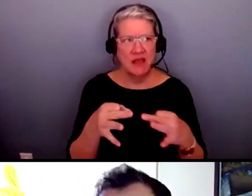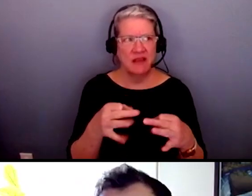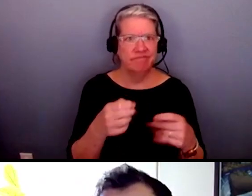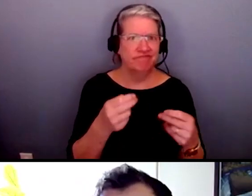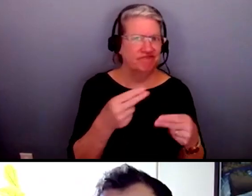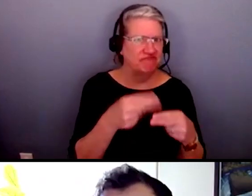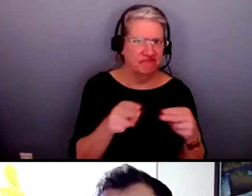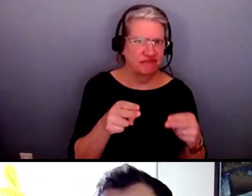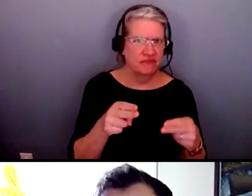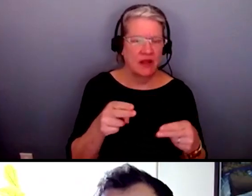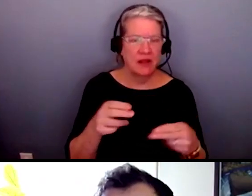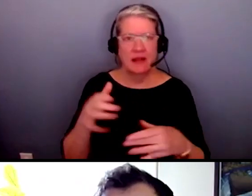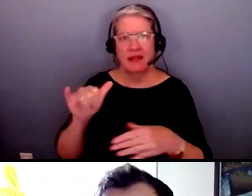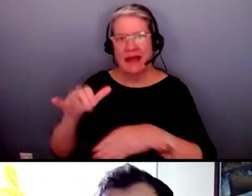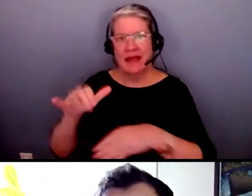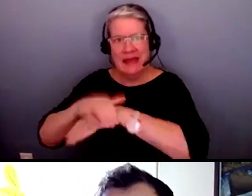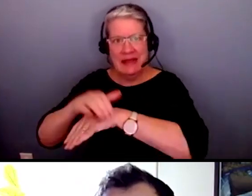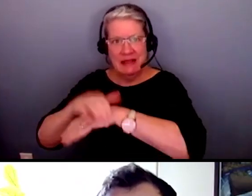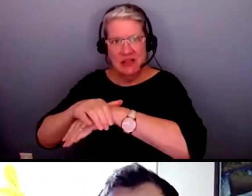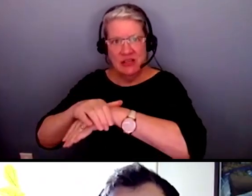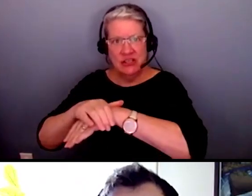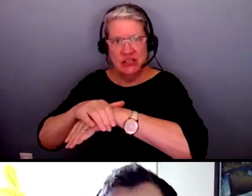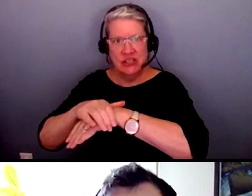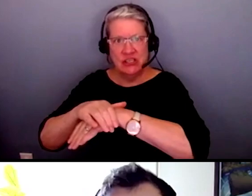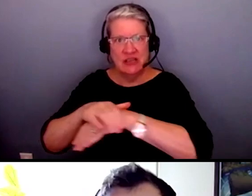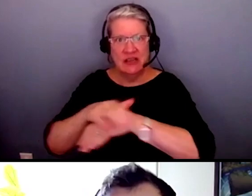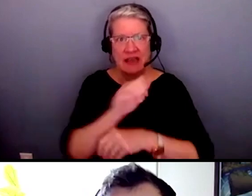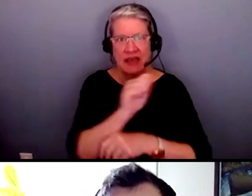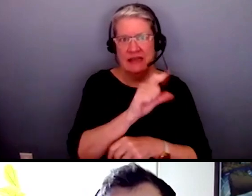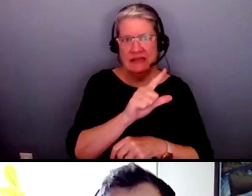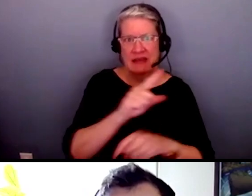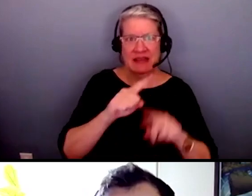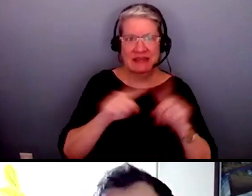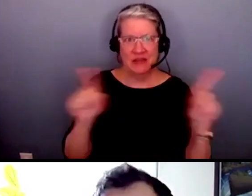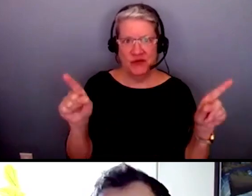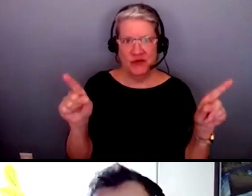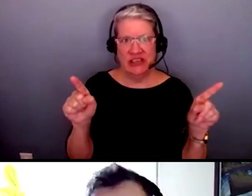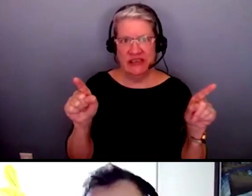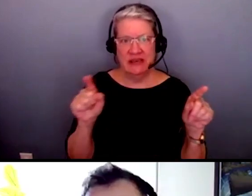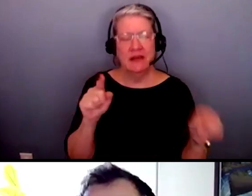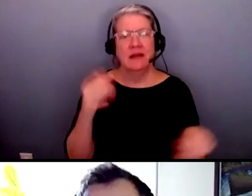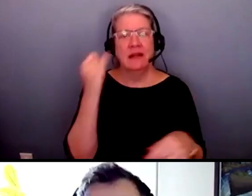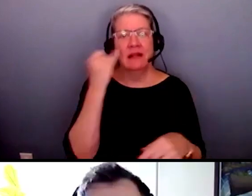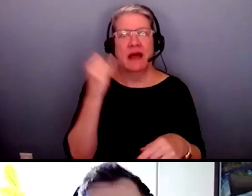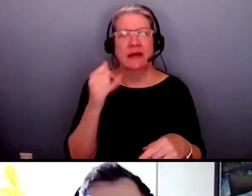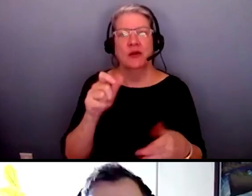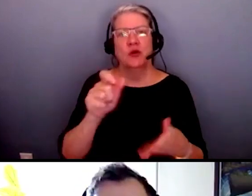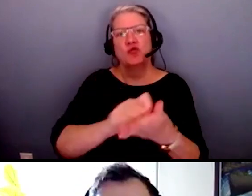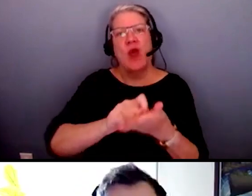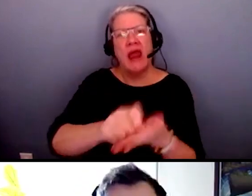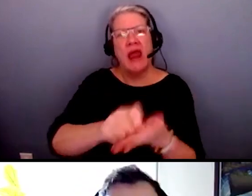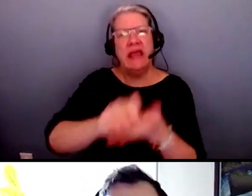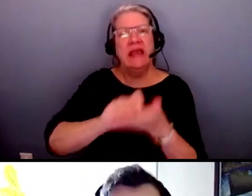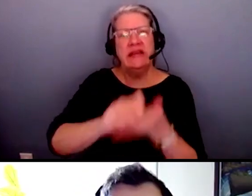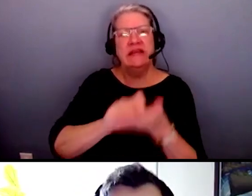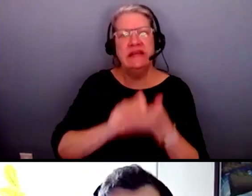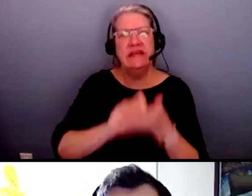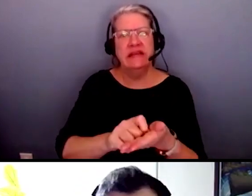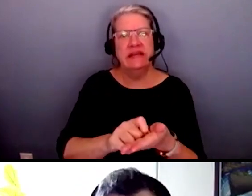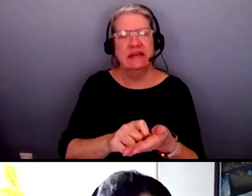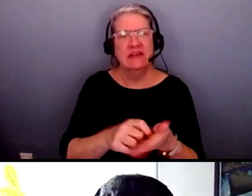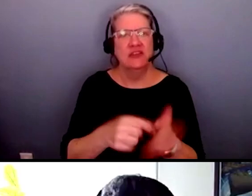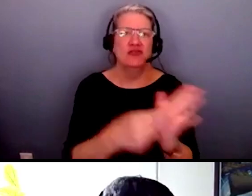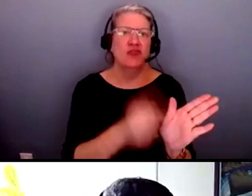english is not the same like the idea of just writing a note to someone who is deaf